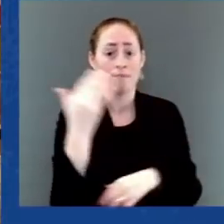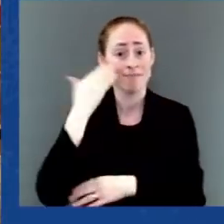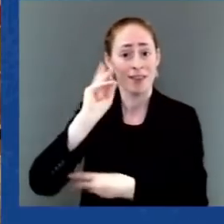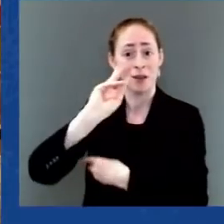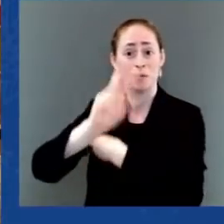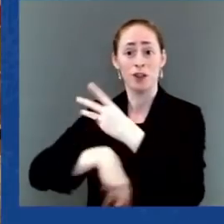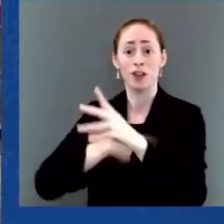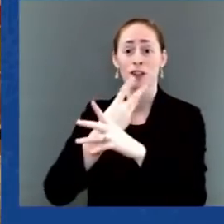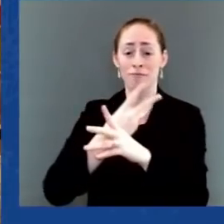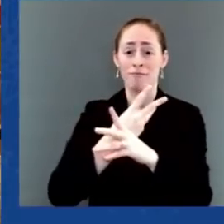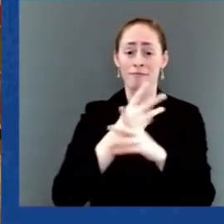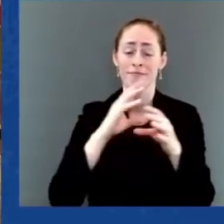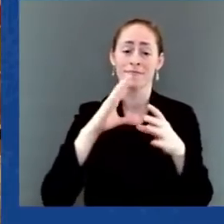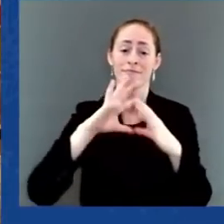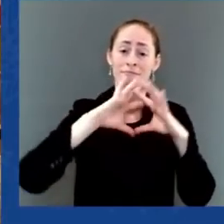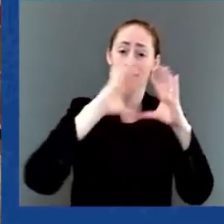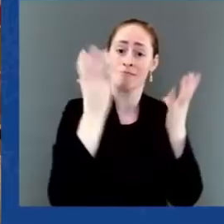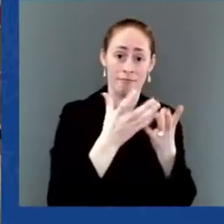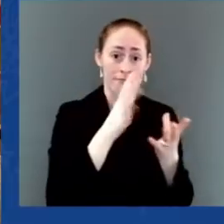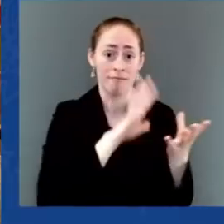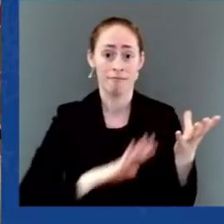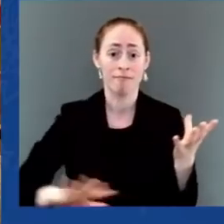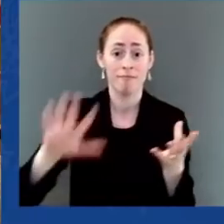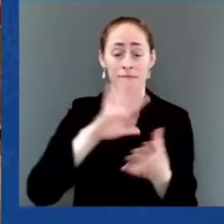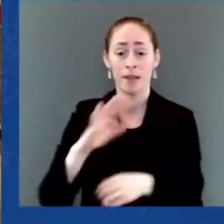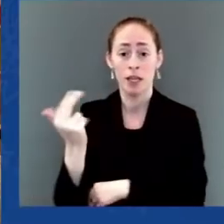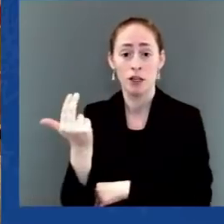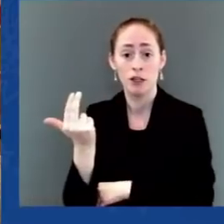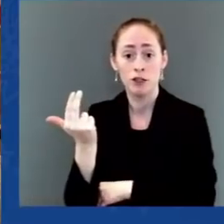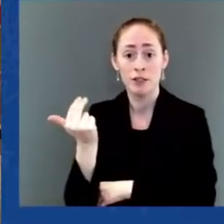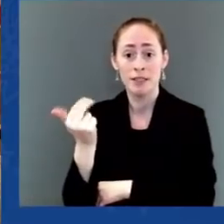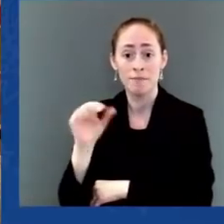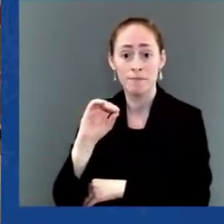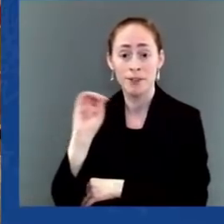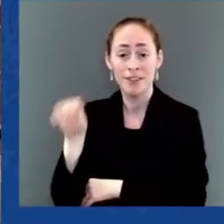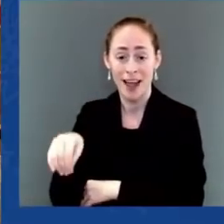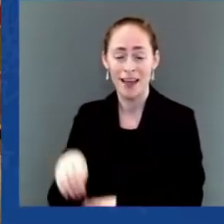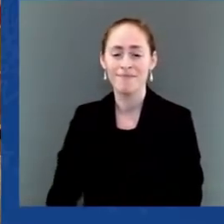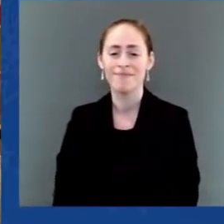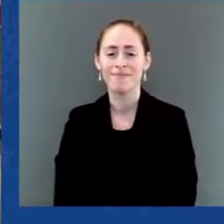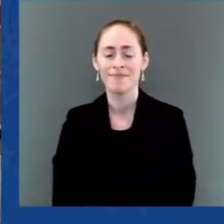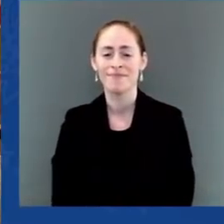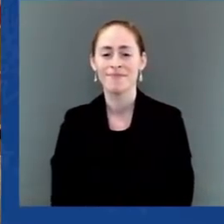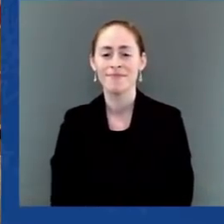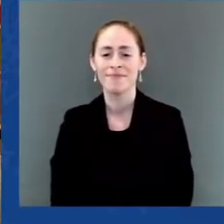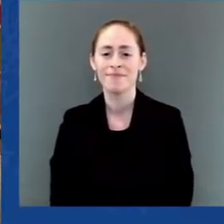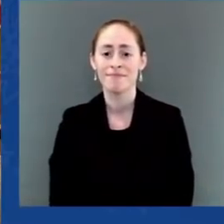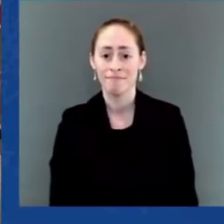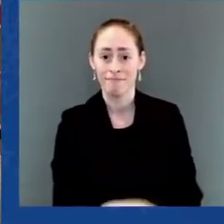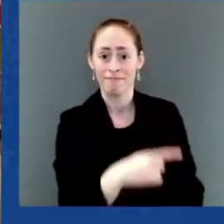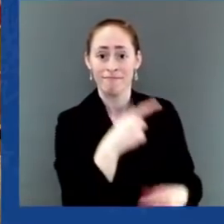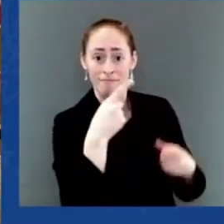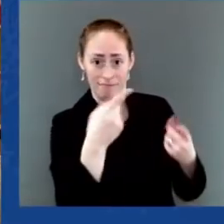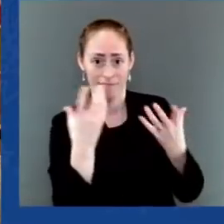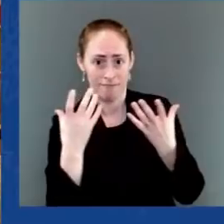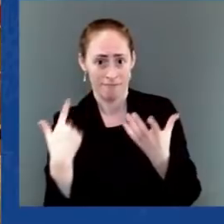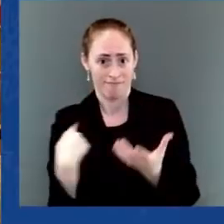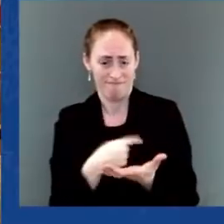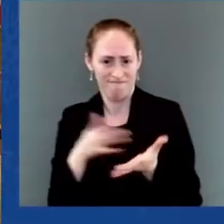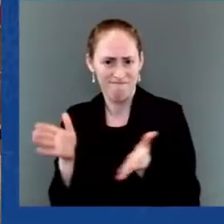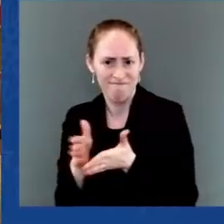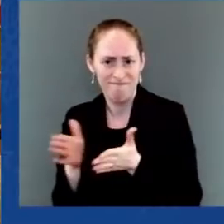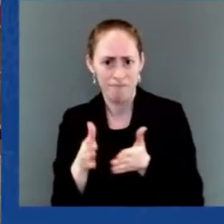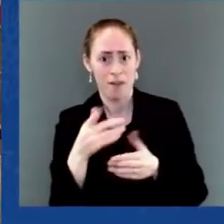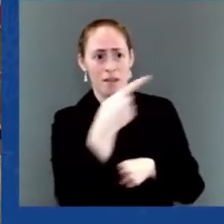And this imbalance started out only 30 years